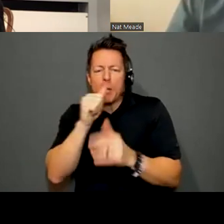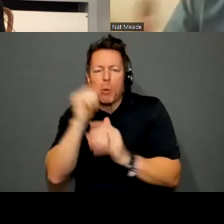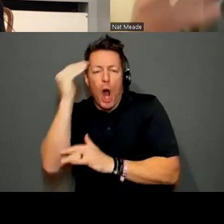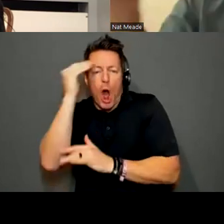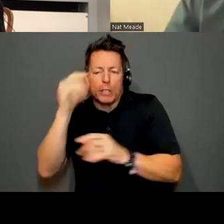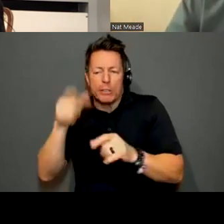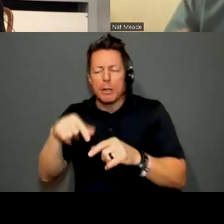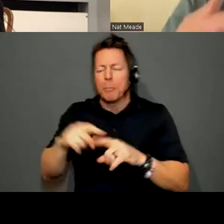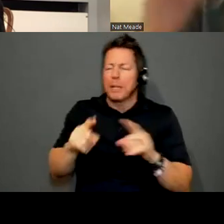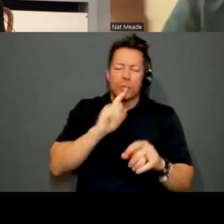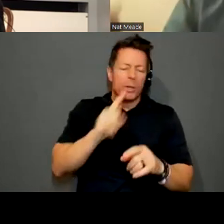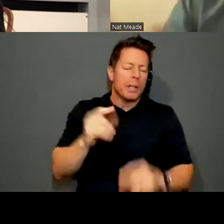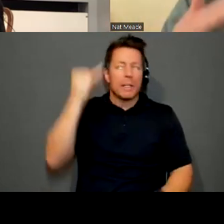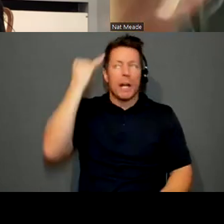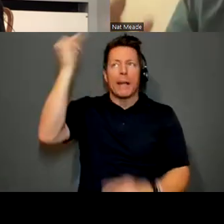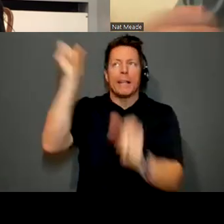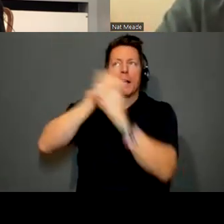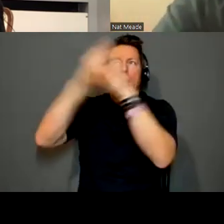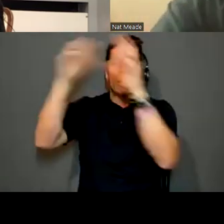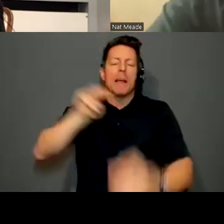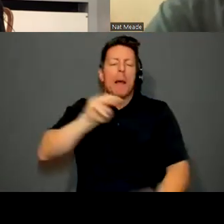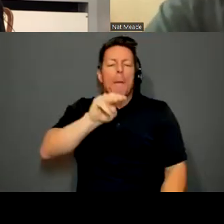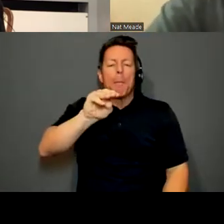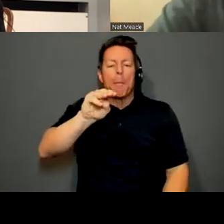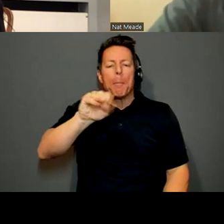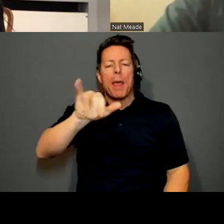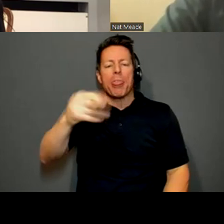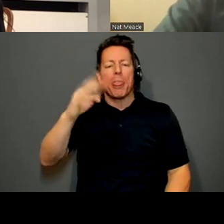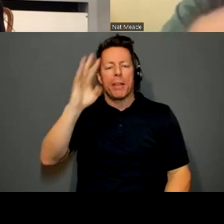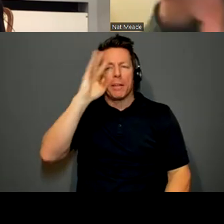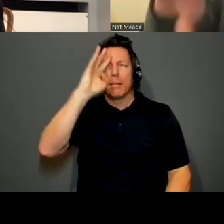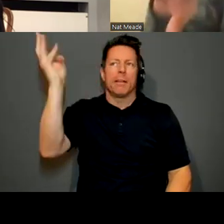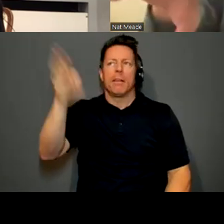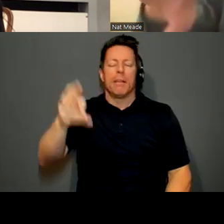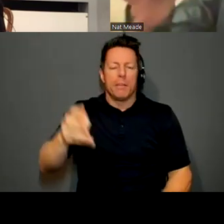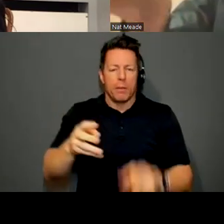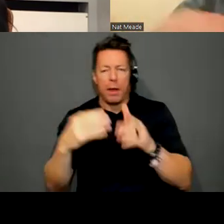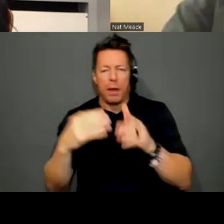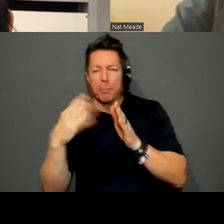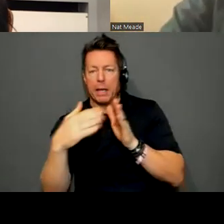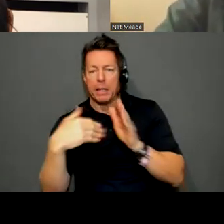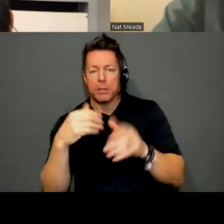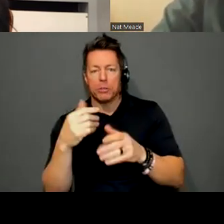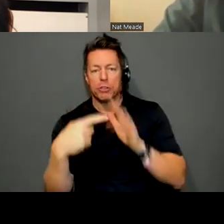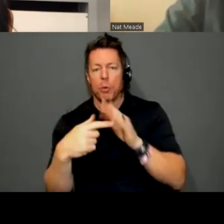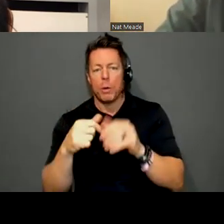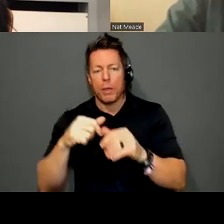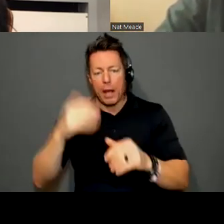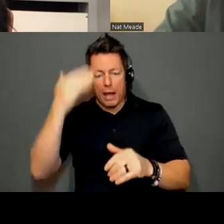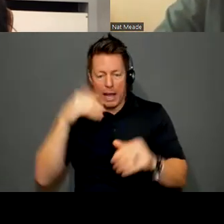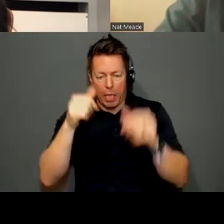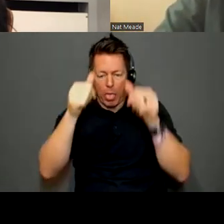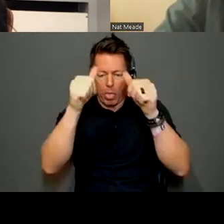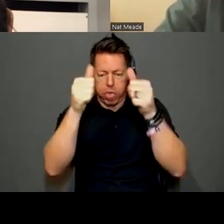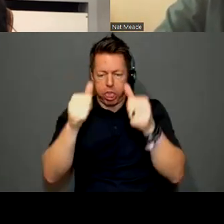an idea. It's a manifestation and it's a myth and it's not there. So that painting that you showed with that decomposing head is kind of the final